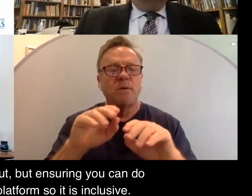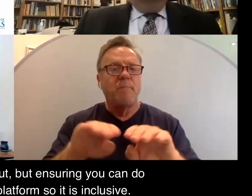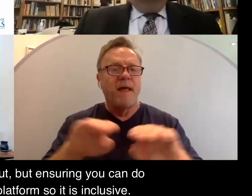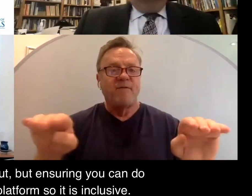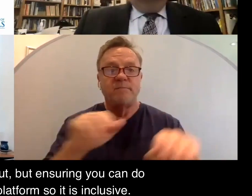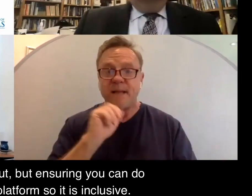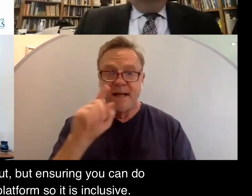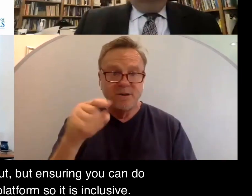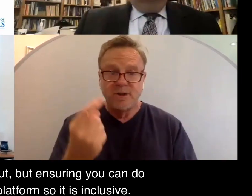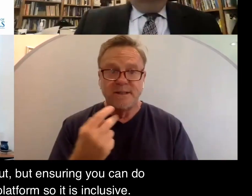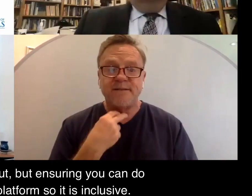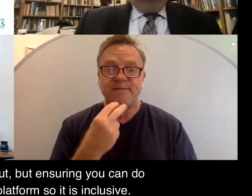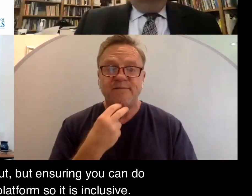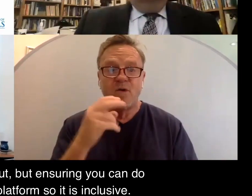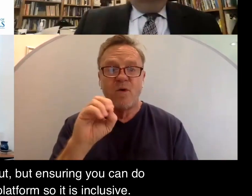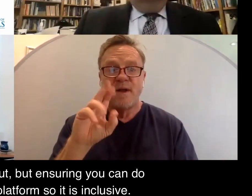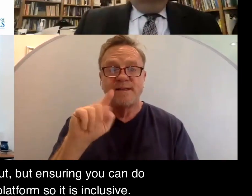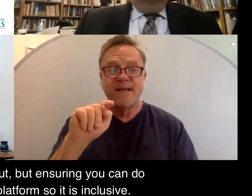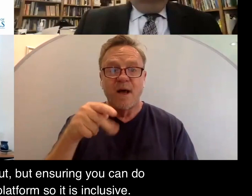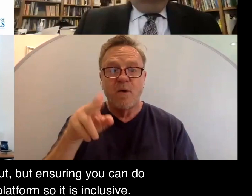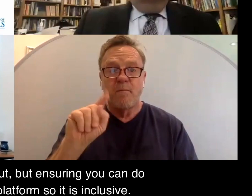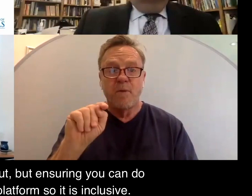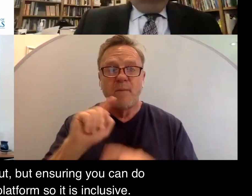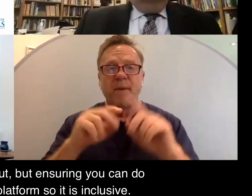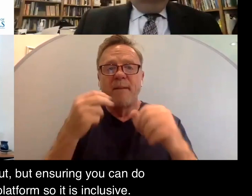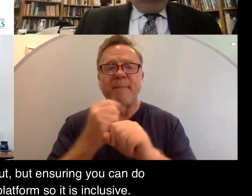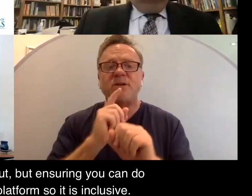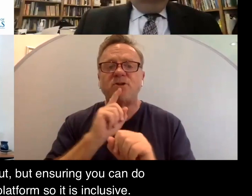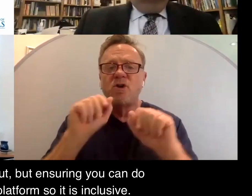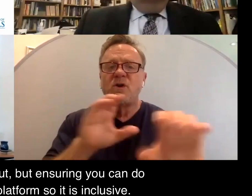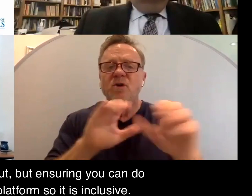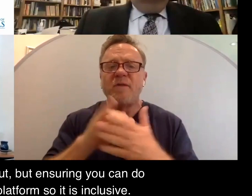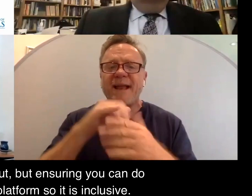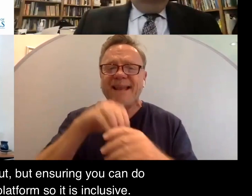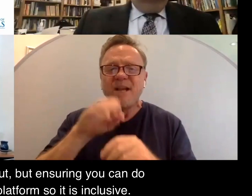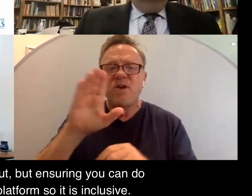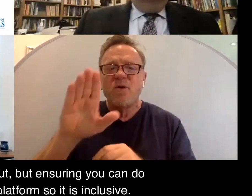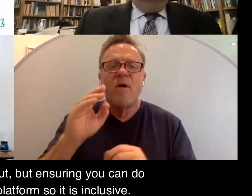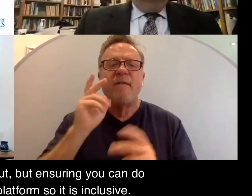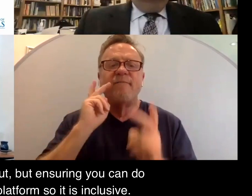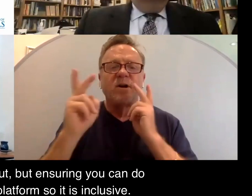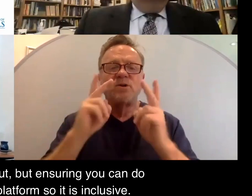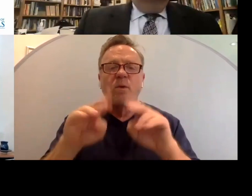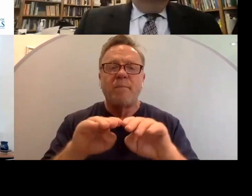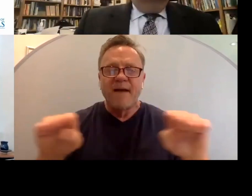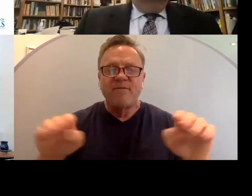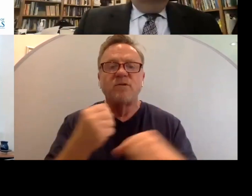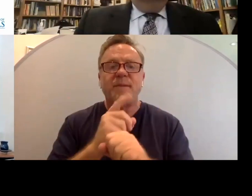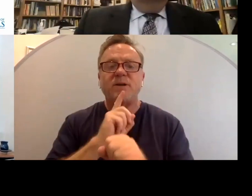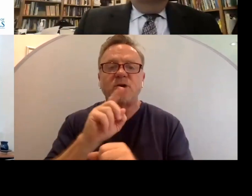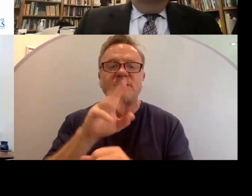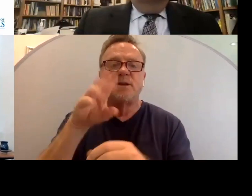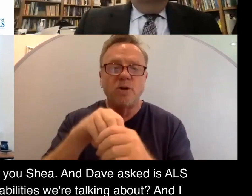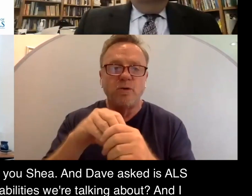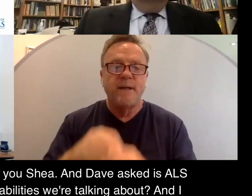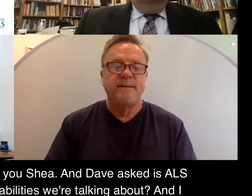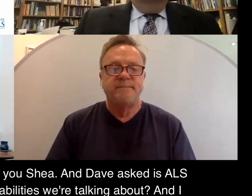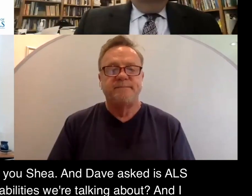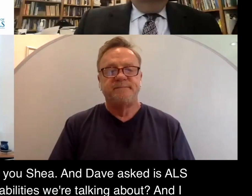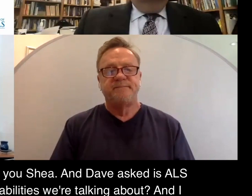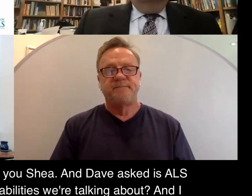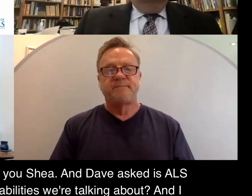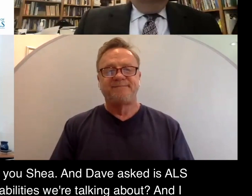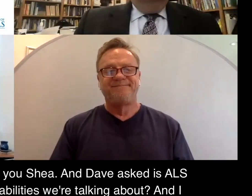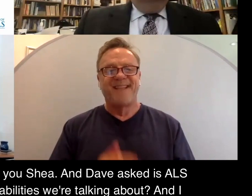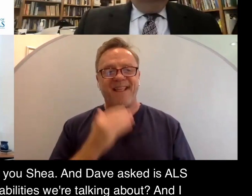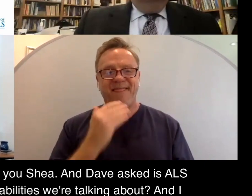just simply voice output, but ensuring you can do that in your virtual platform so it is inclusive. Thank